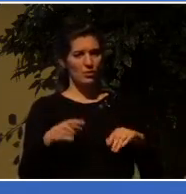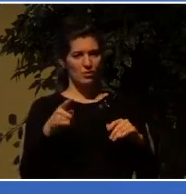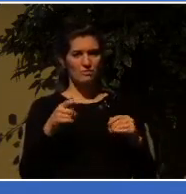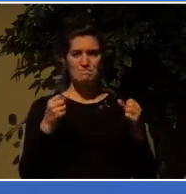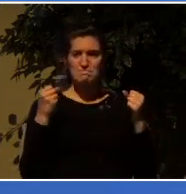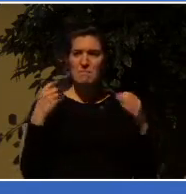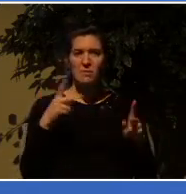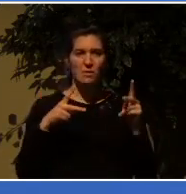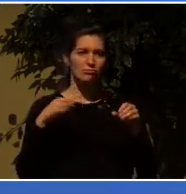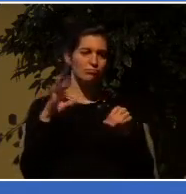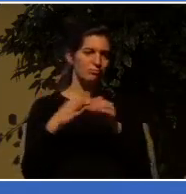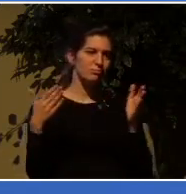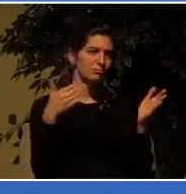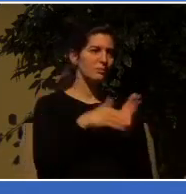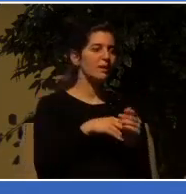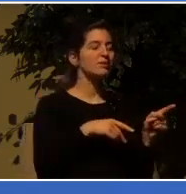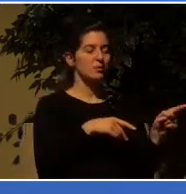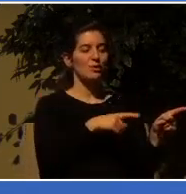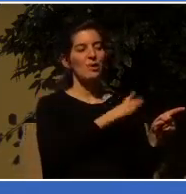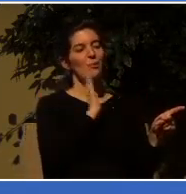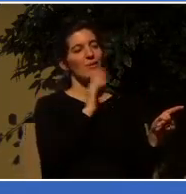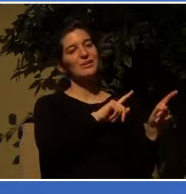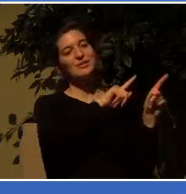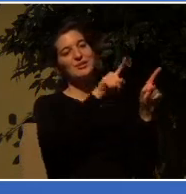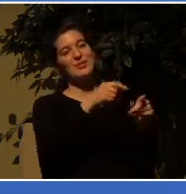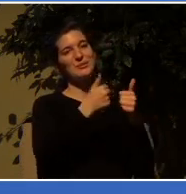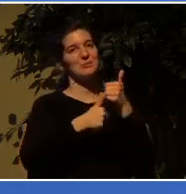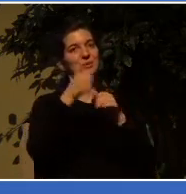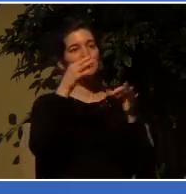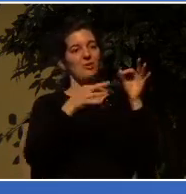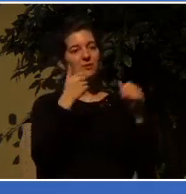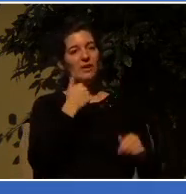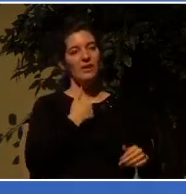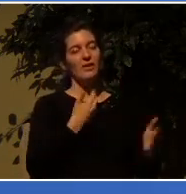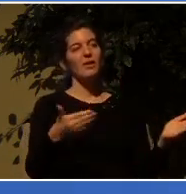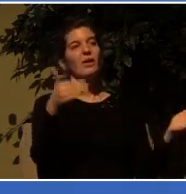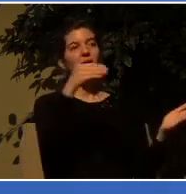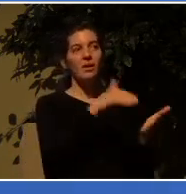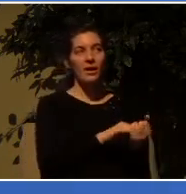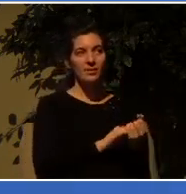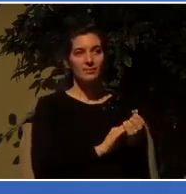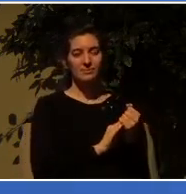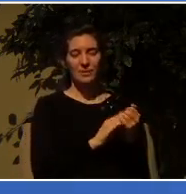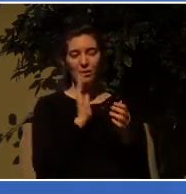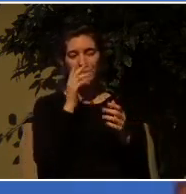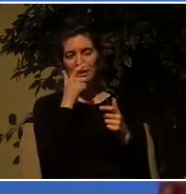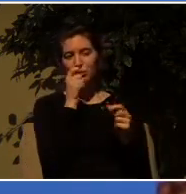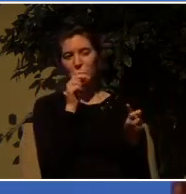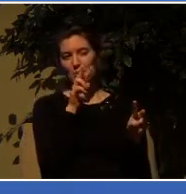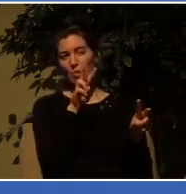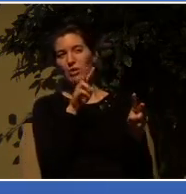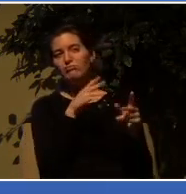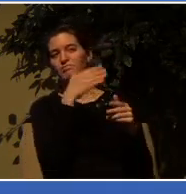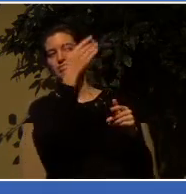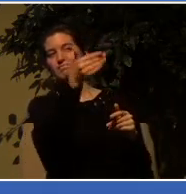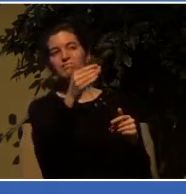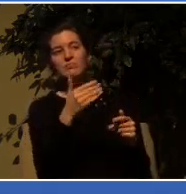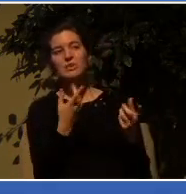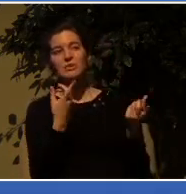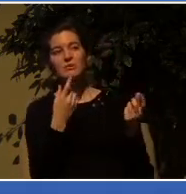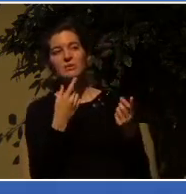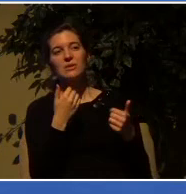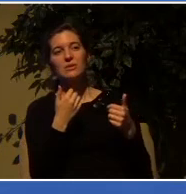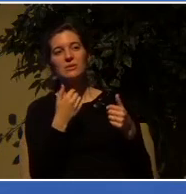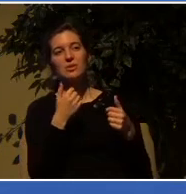The interesting thing will be to see where does the Supreme Court of Canada go with this today, because the